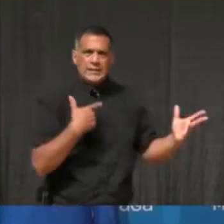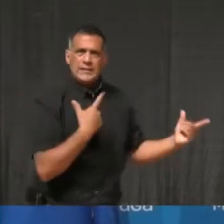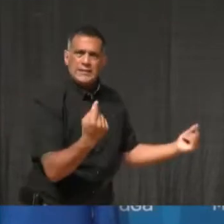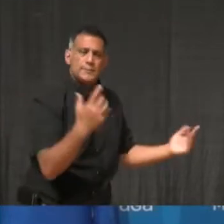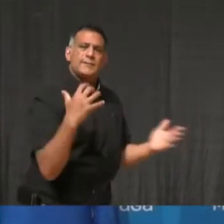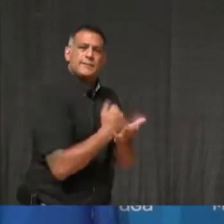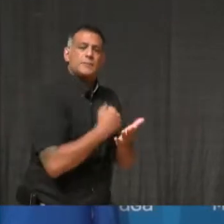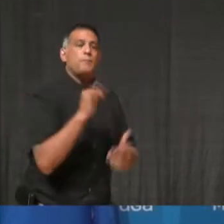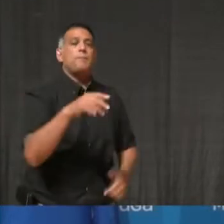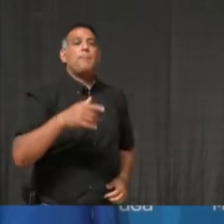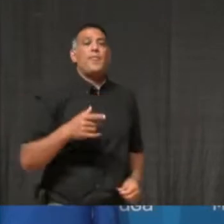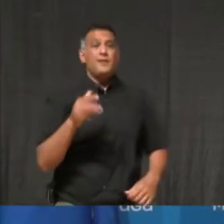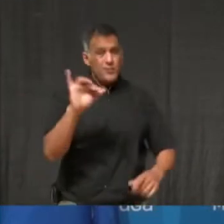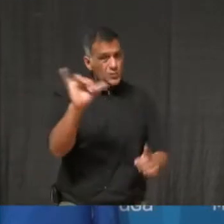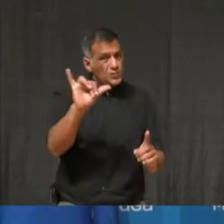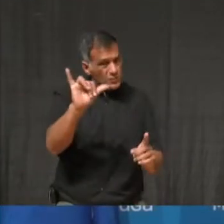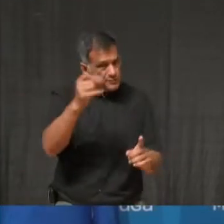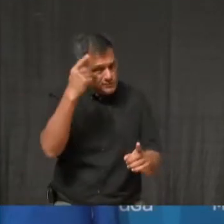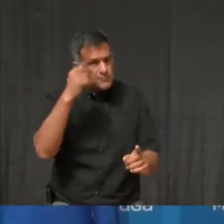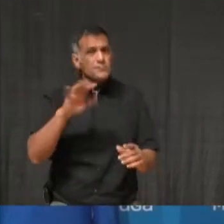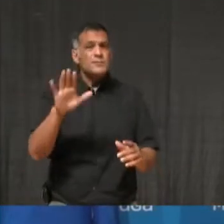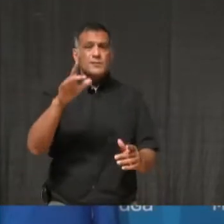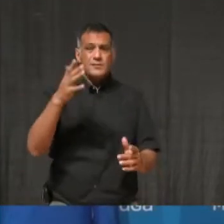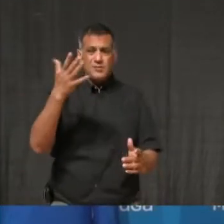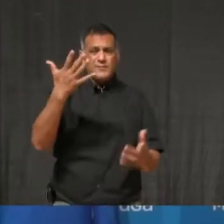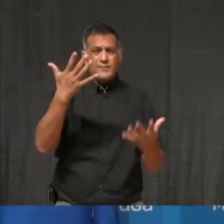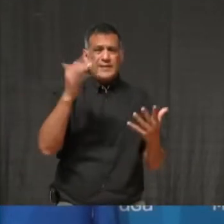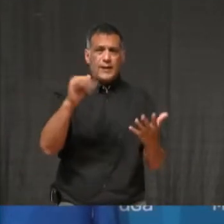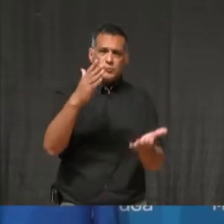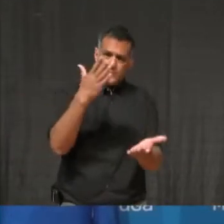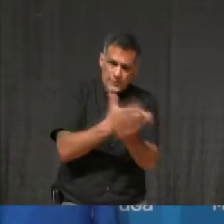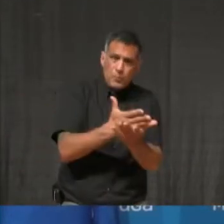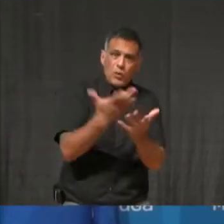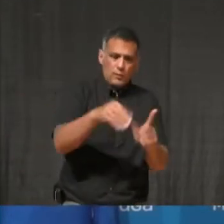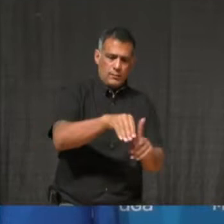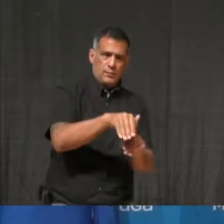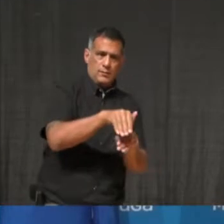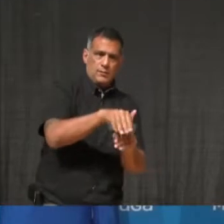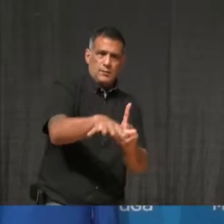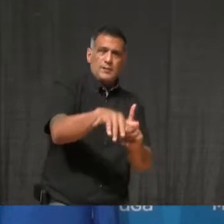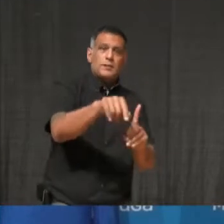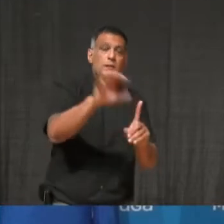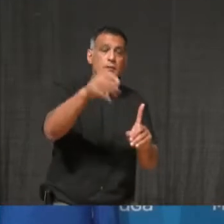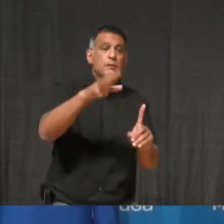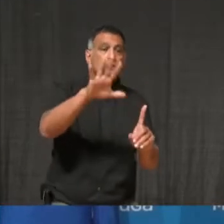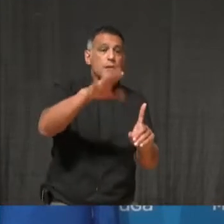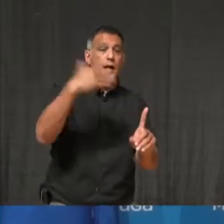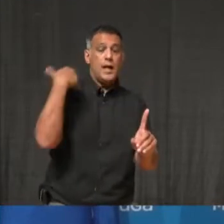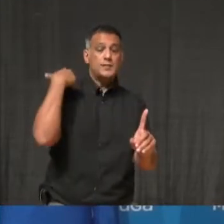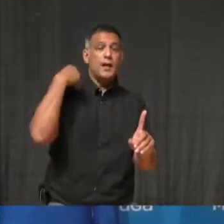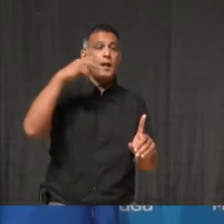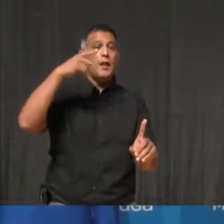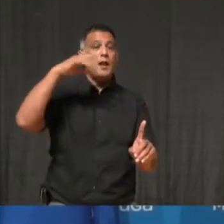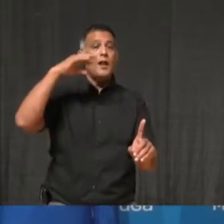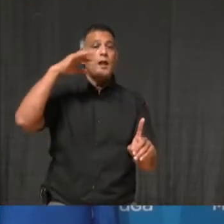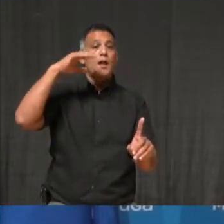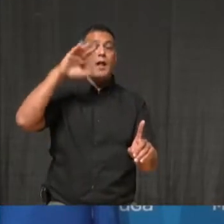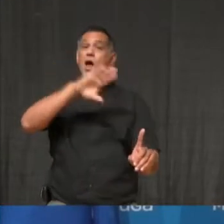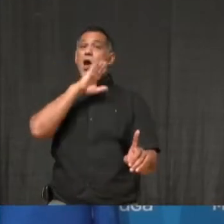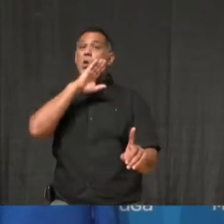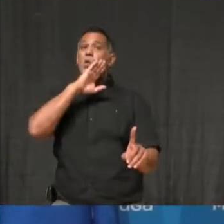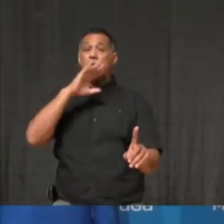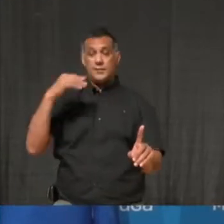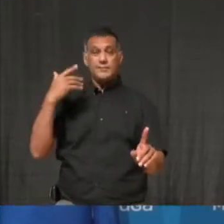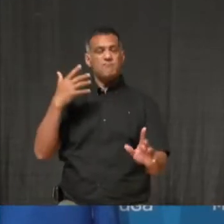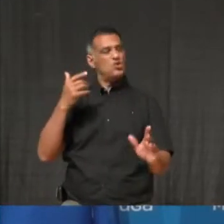differently this Halloween. I know that many parents and children are disappointed that they are being asked to forego door-to-door